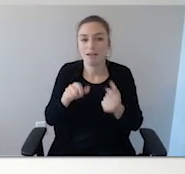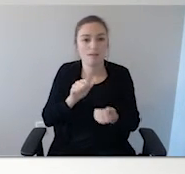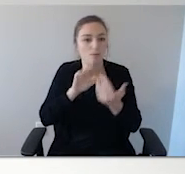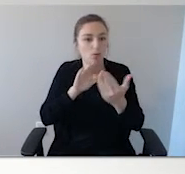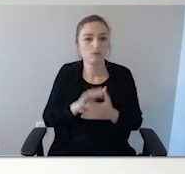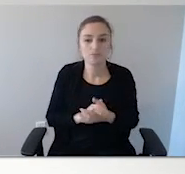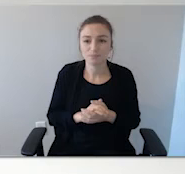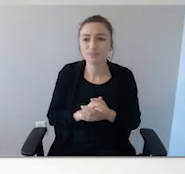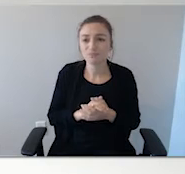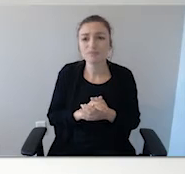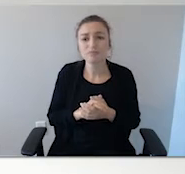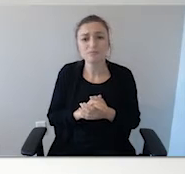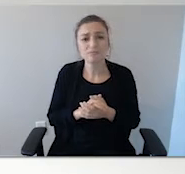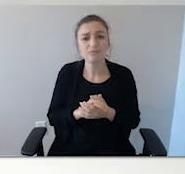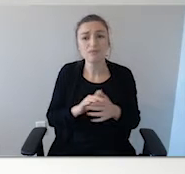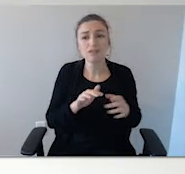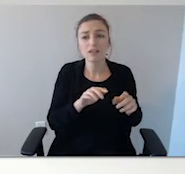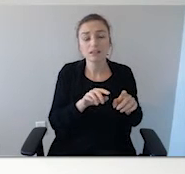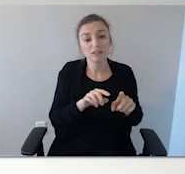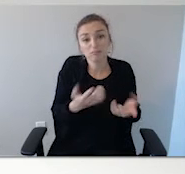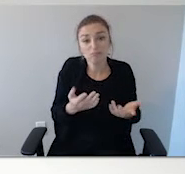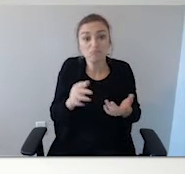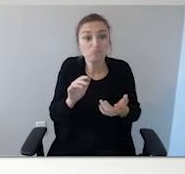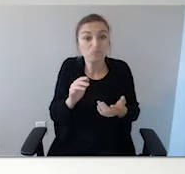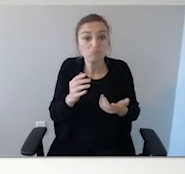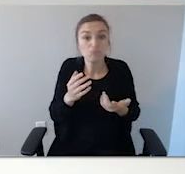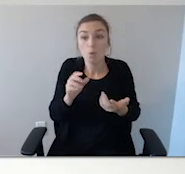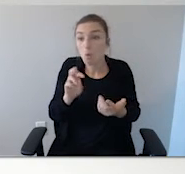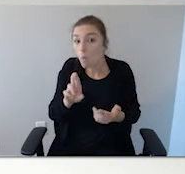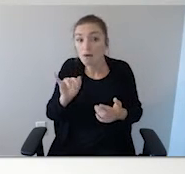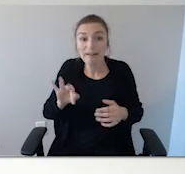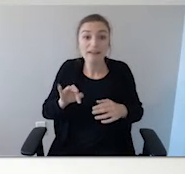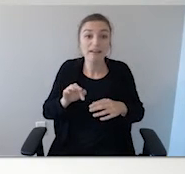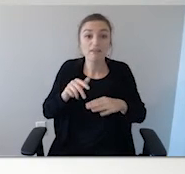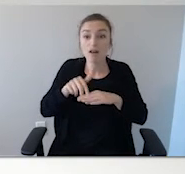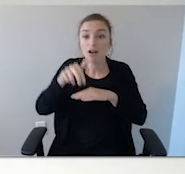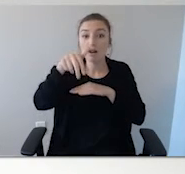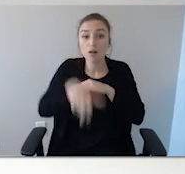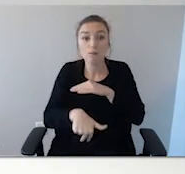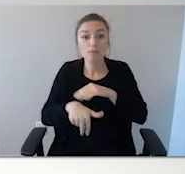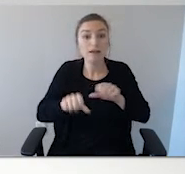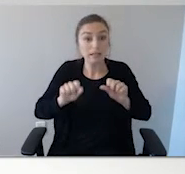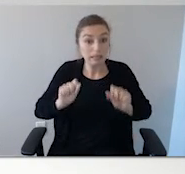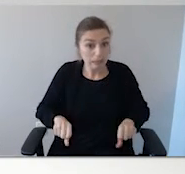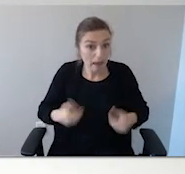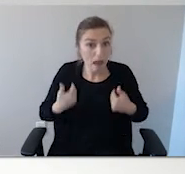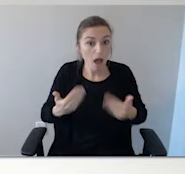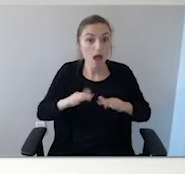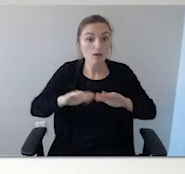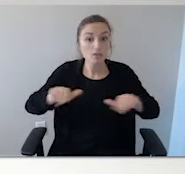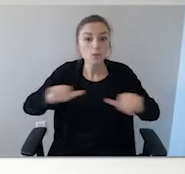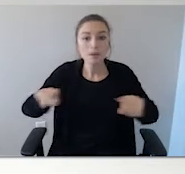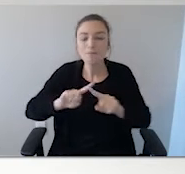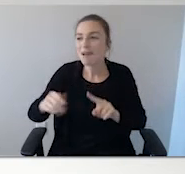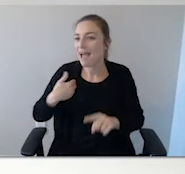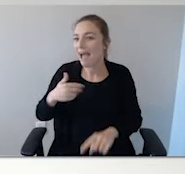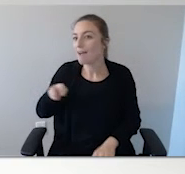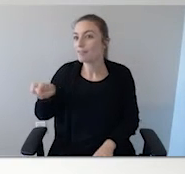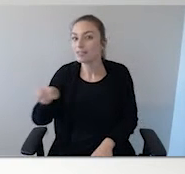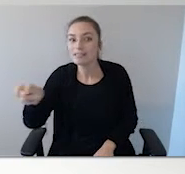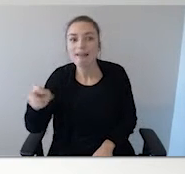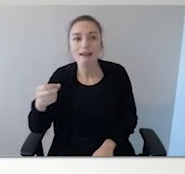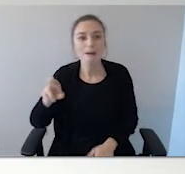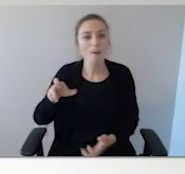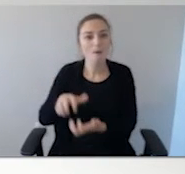Aside from that, they do swim, again, we've got the alligators and things like that that can get them. We